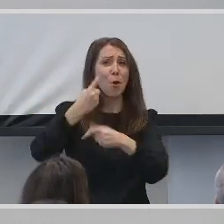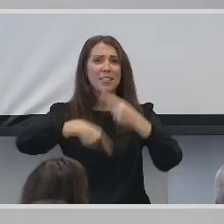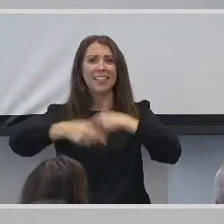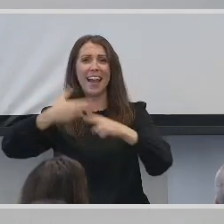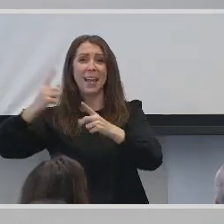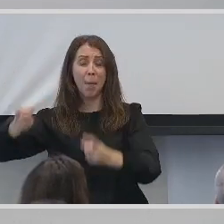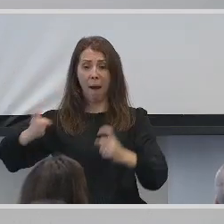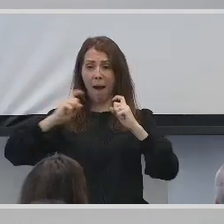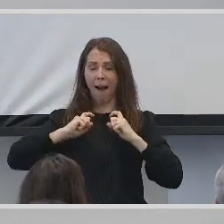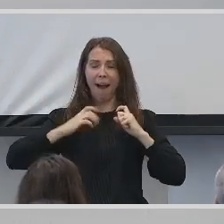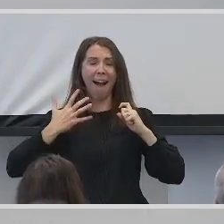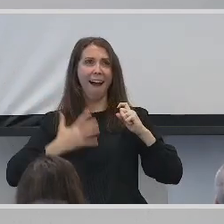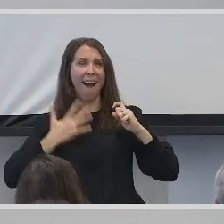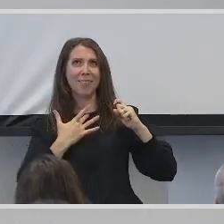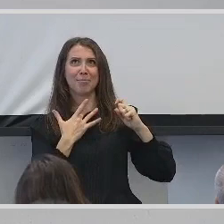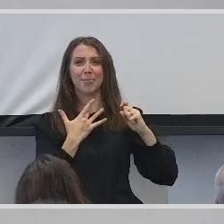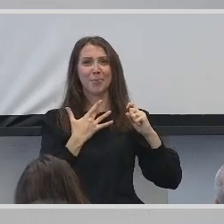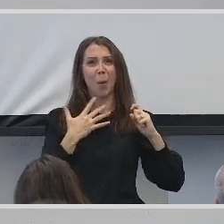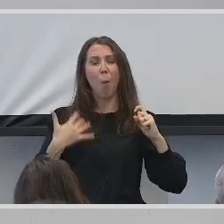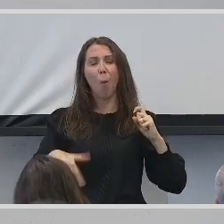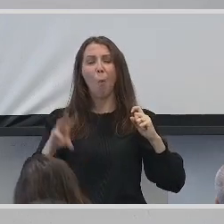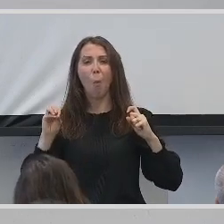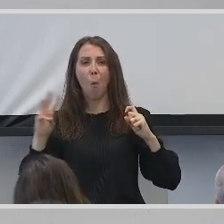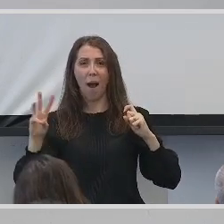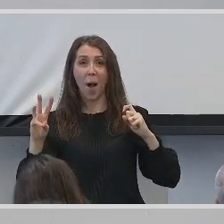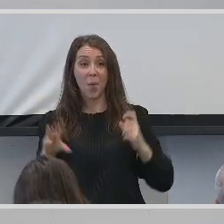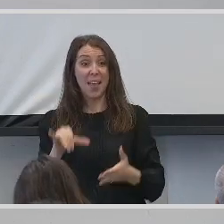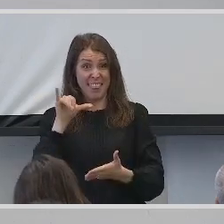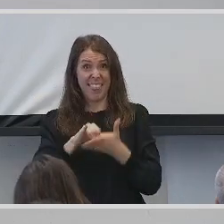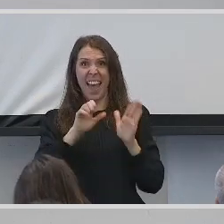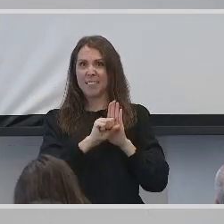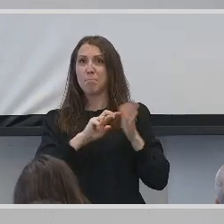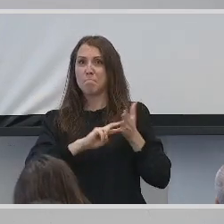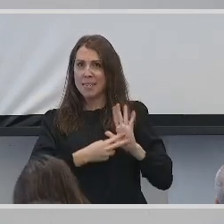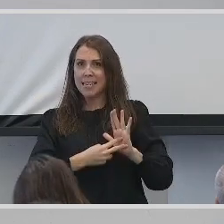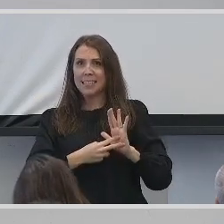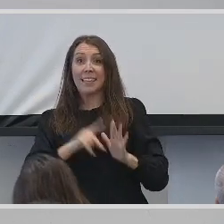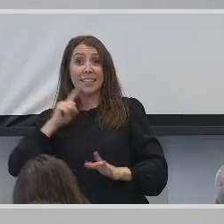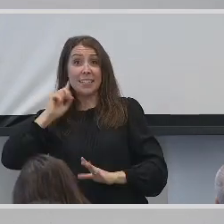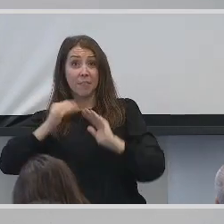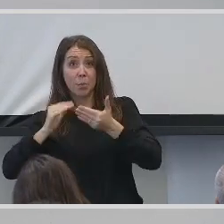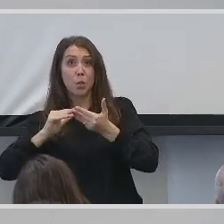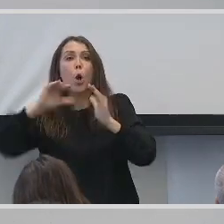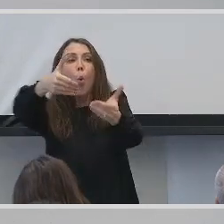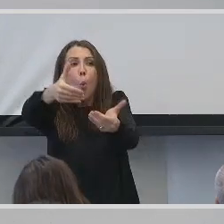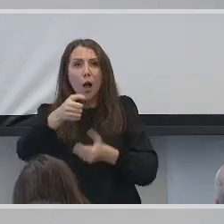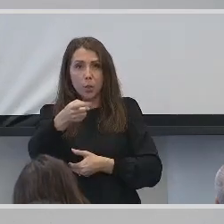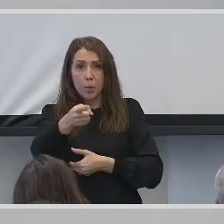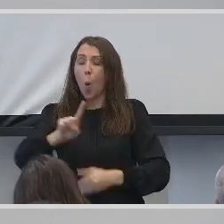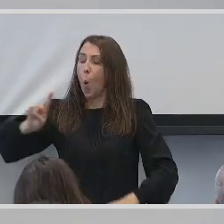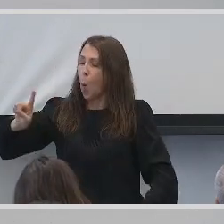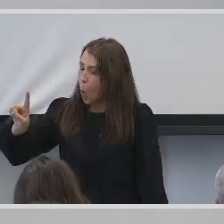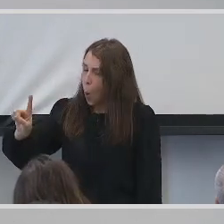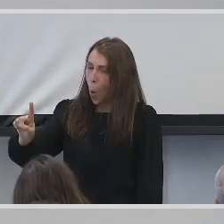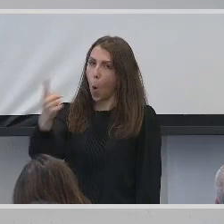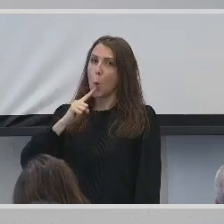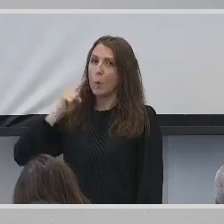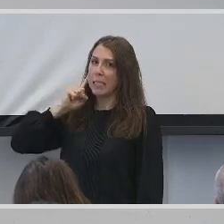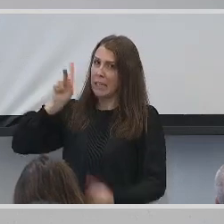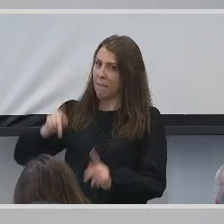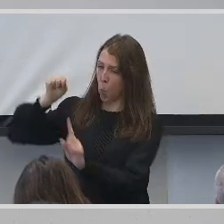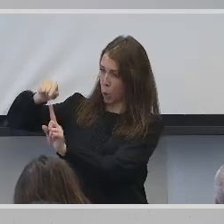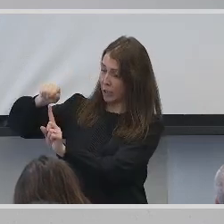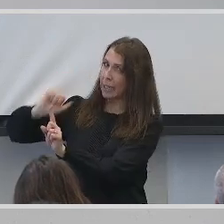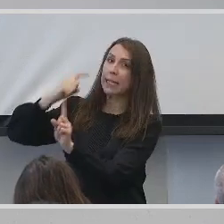This is a symbol of being embraced and welcomed by the deaf community. Now, only a deaf person can grant a sign name.